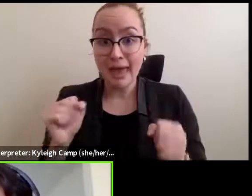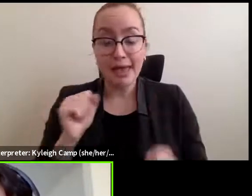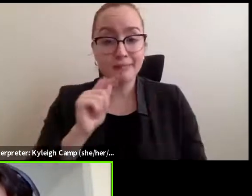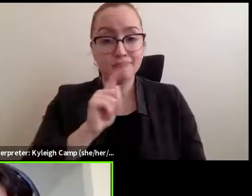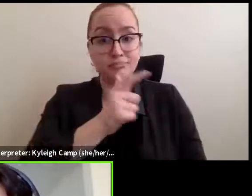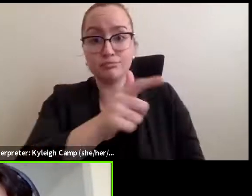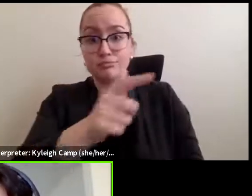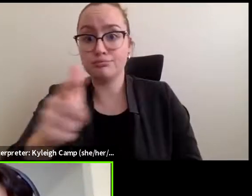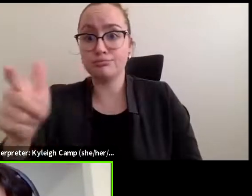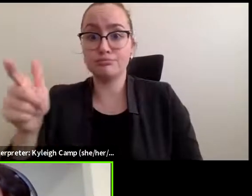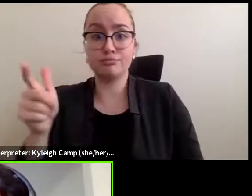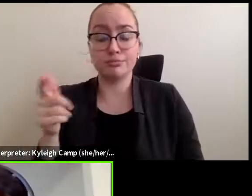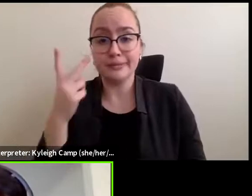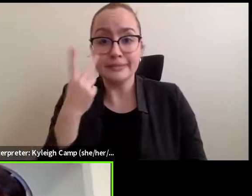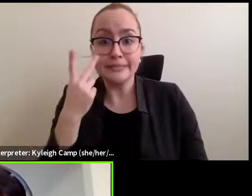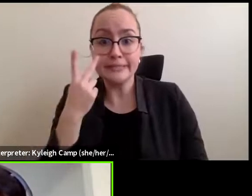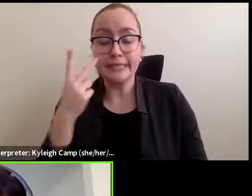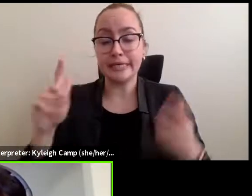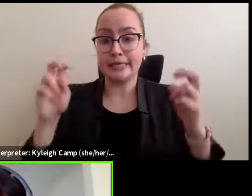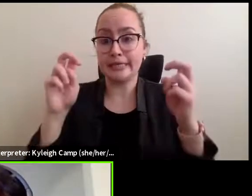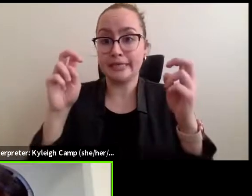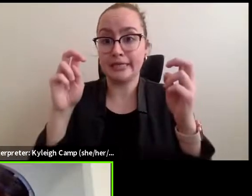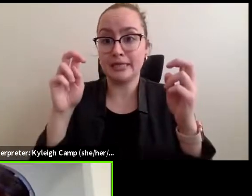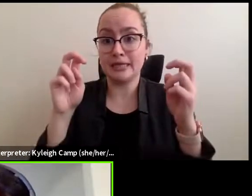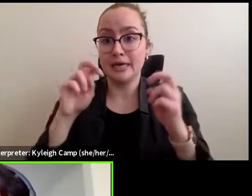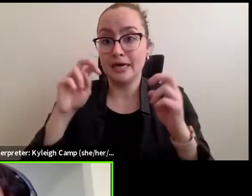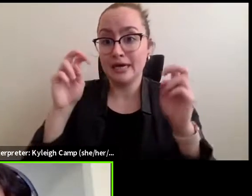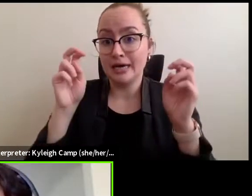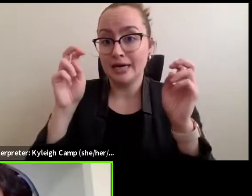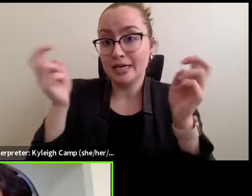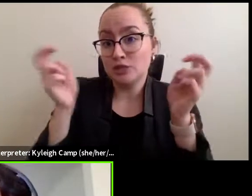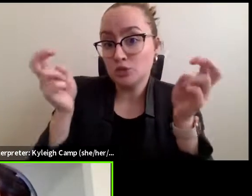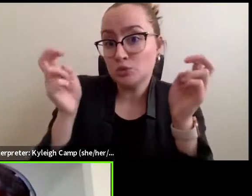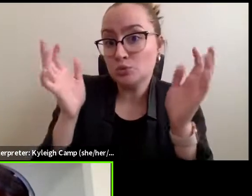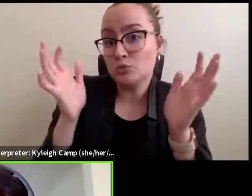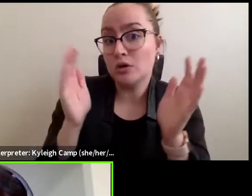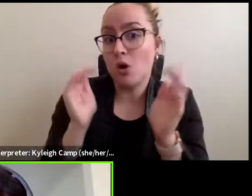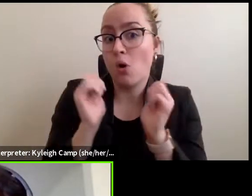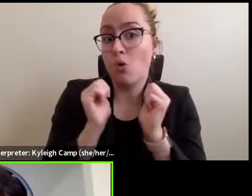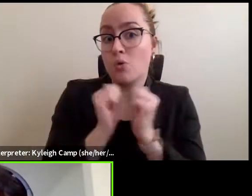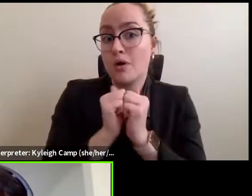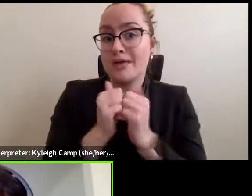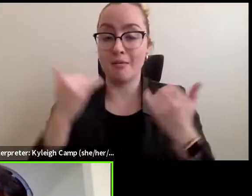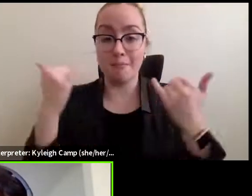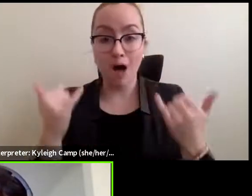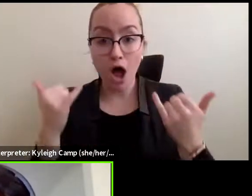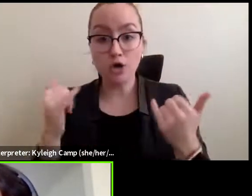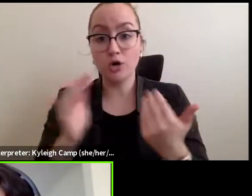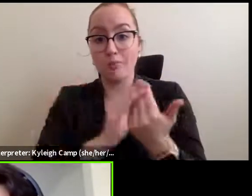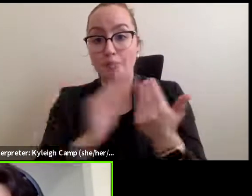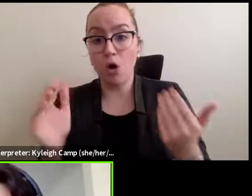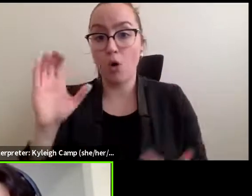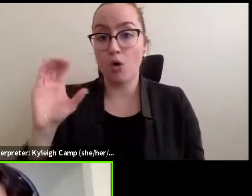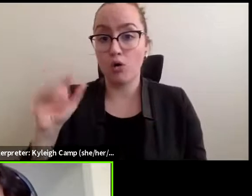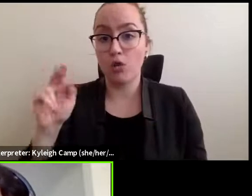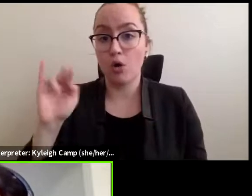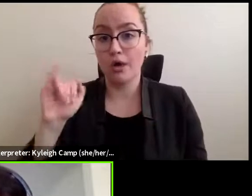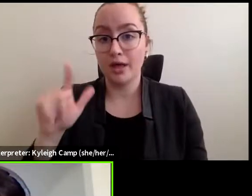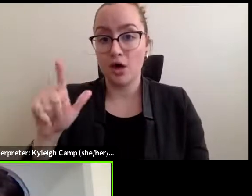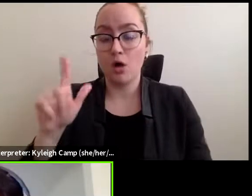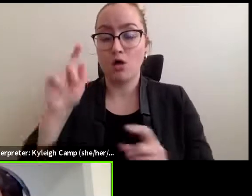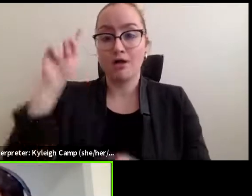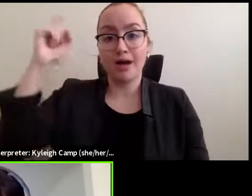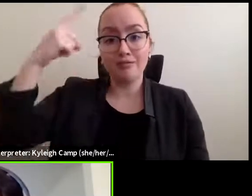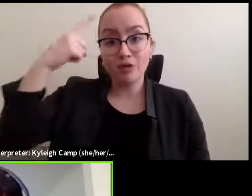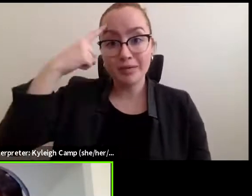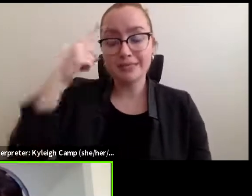issue of, you know, how modern post-colonial governments are renegotiating these lines,